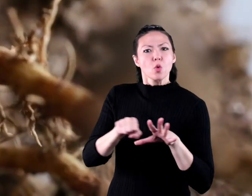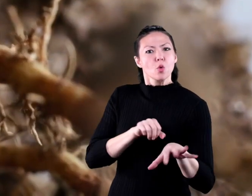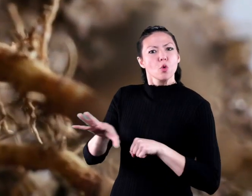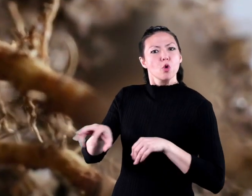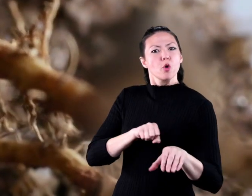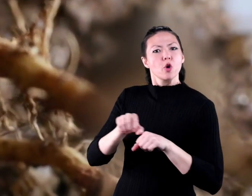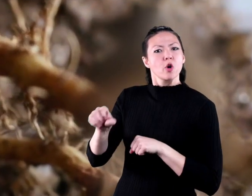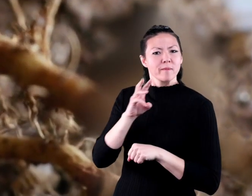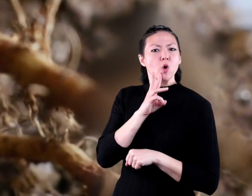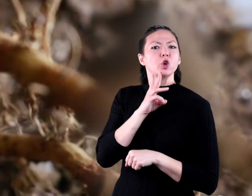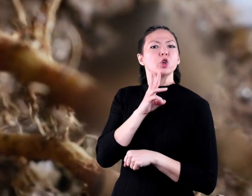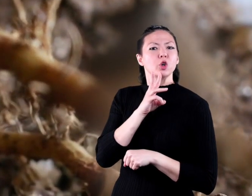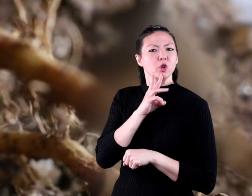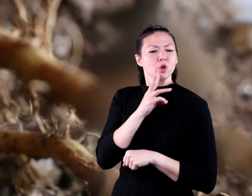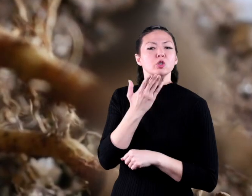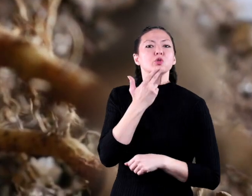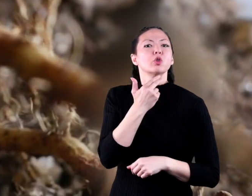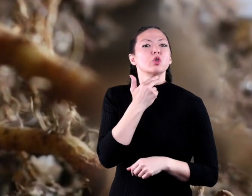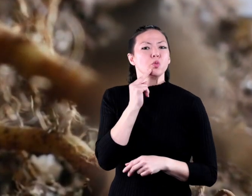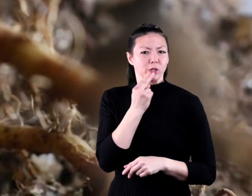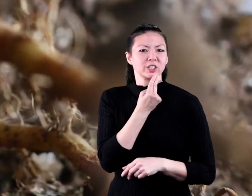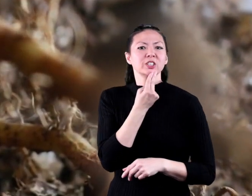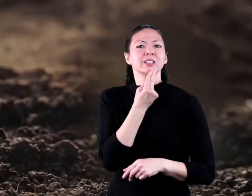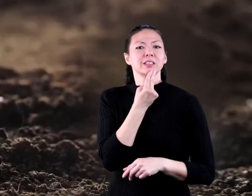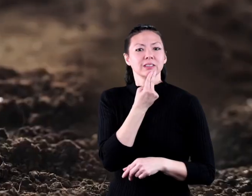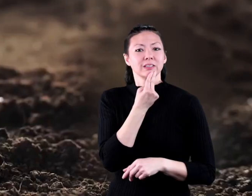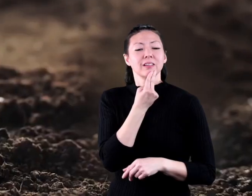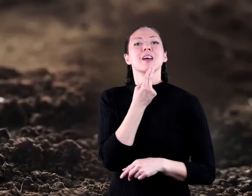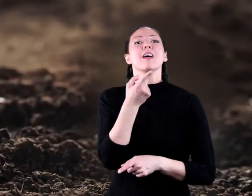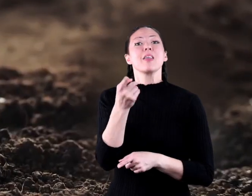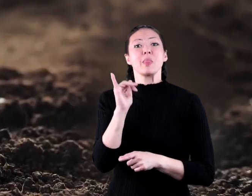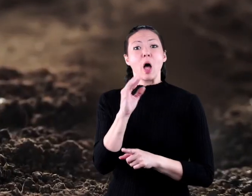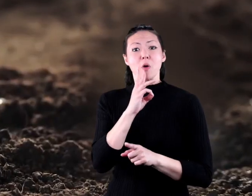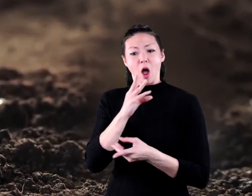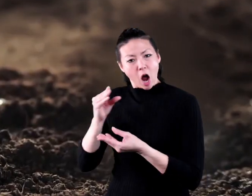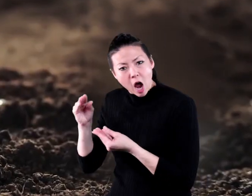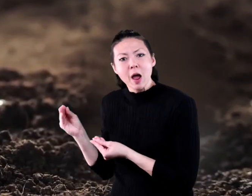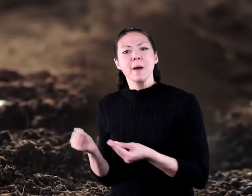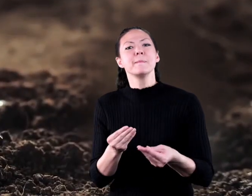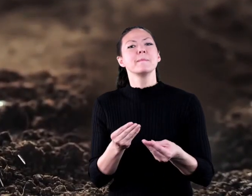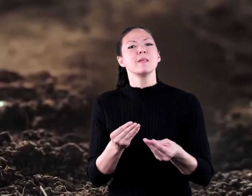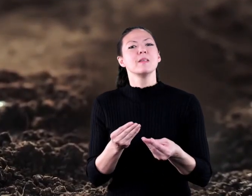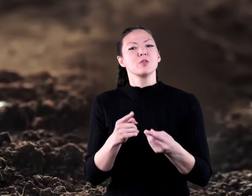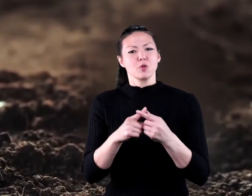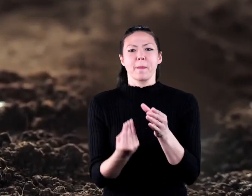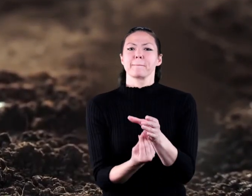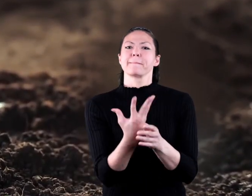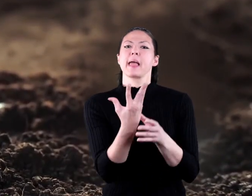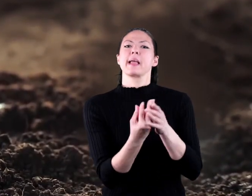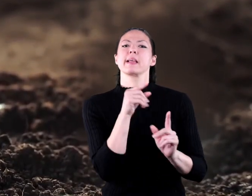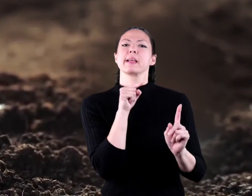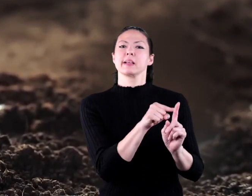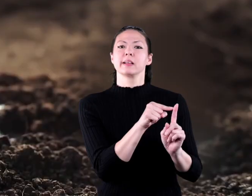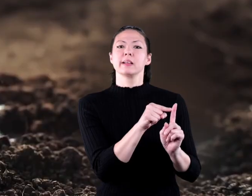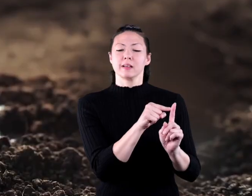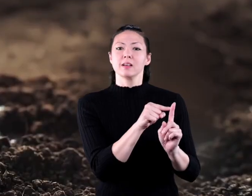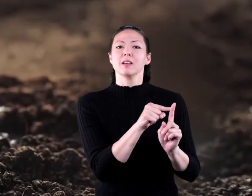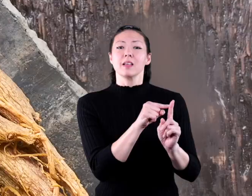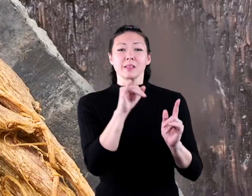and nutrients. They store sugar and minerals, and finally, they carry water and nutrients up to the rest of the plant.